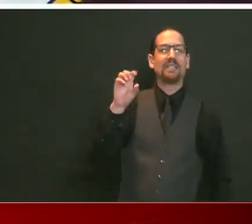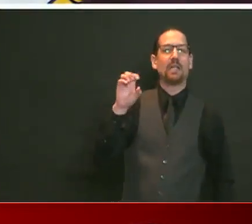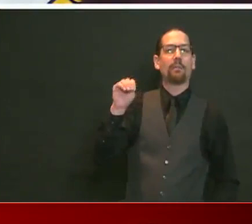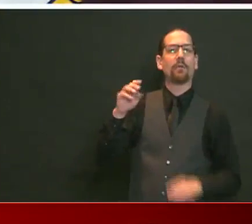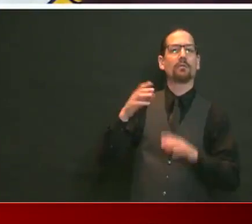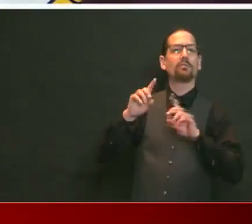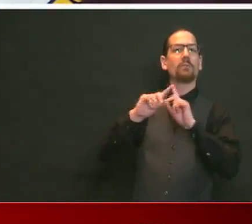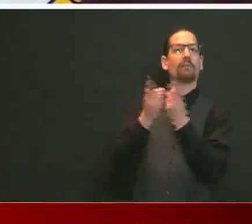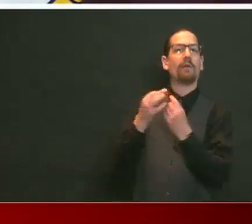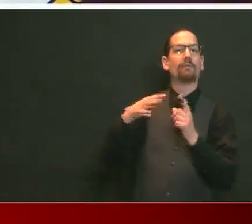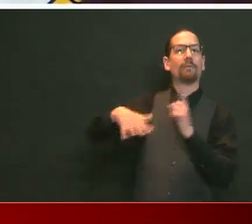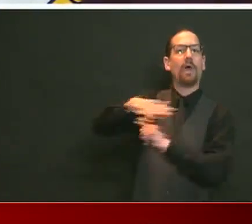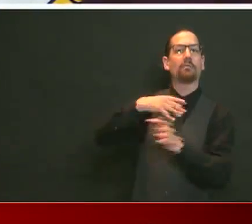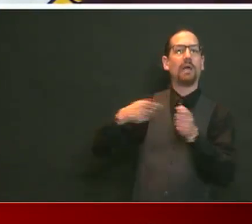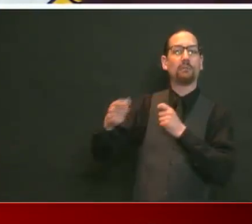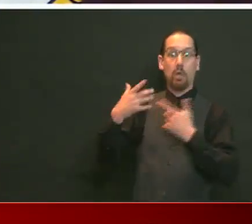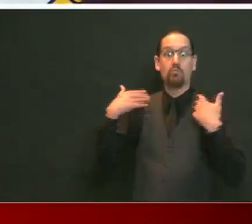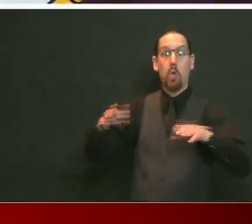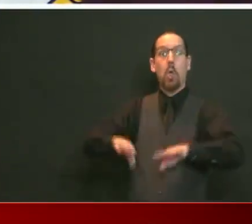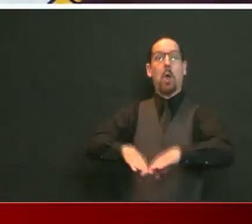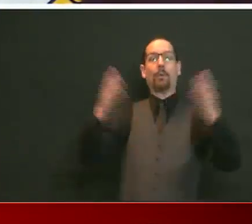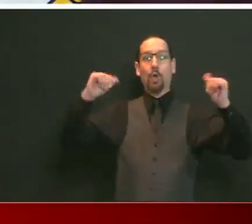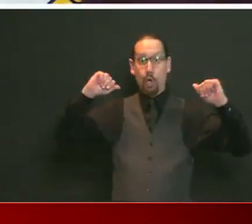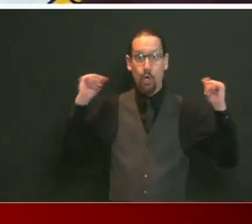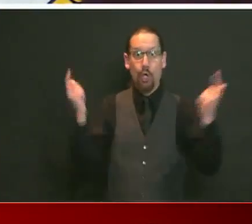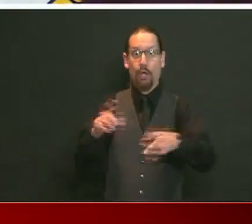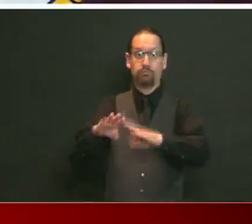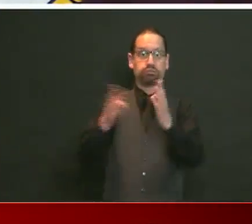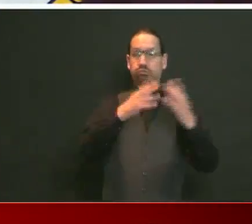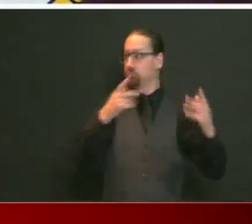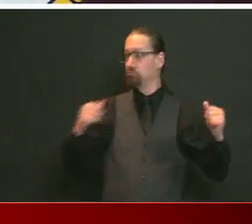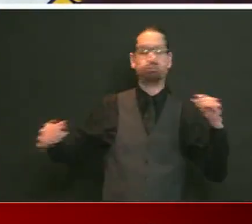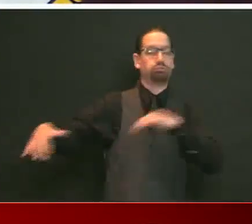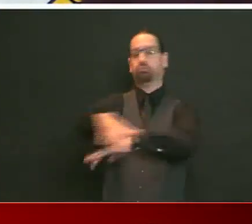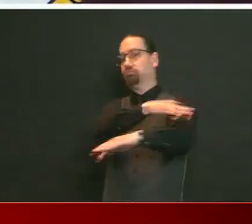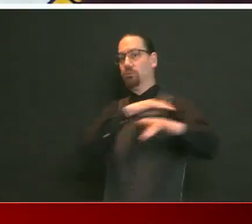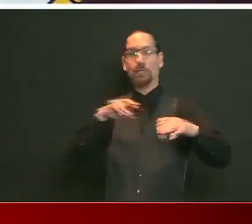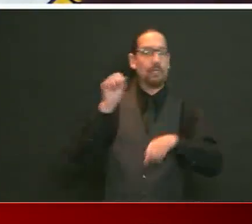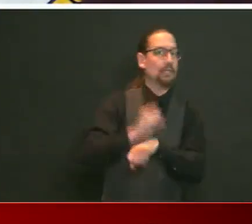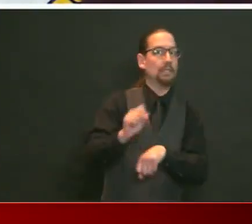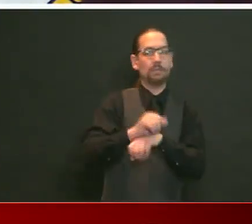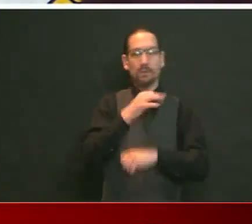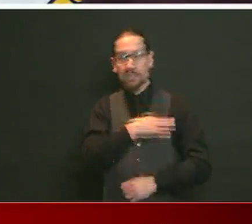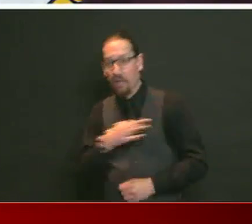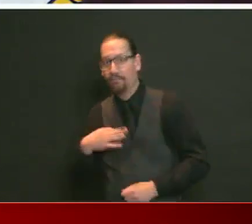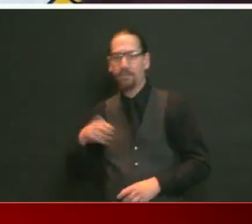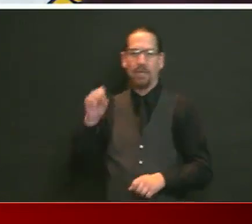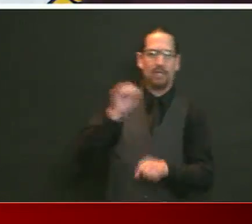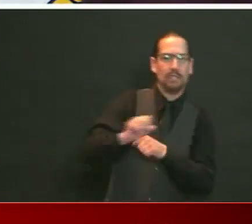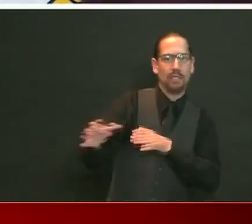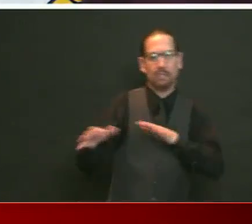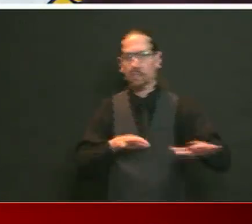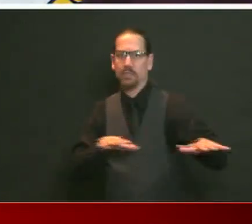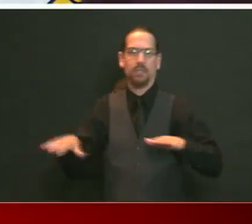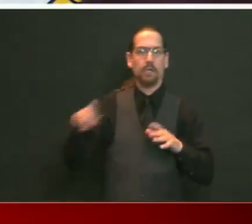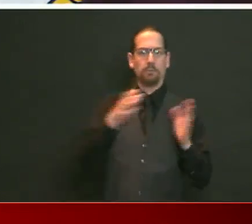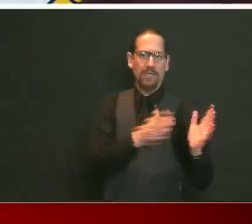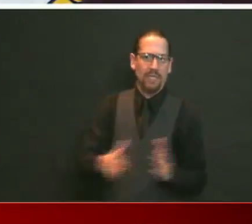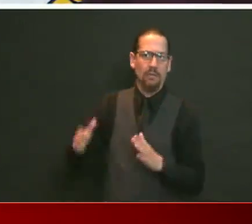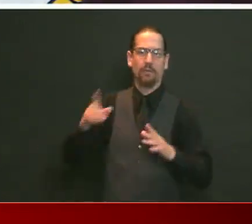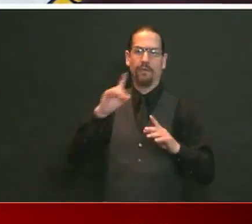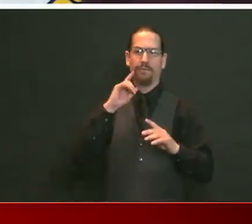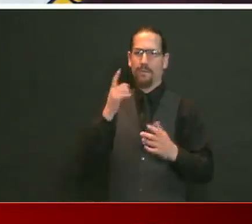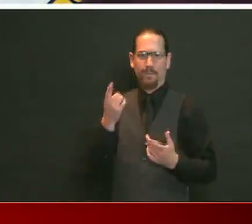Coit and the team at DEM. They are working double, triple overtime on this. Just today to open